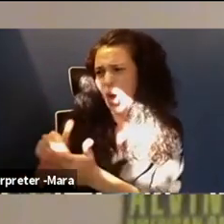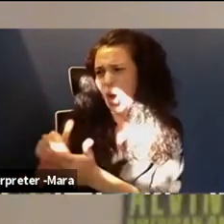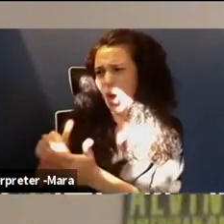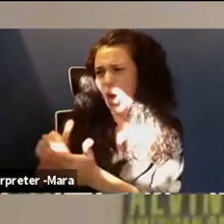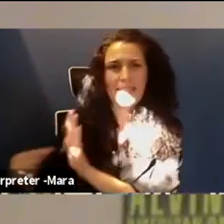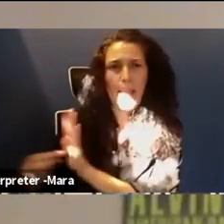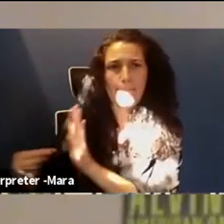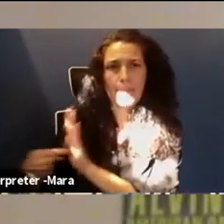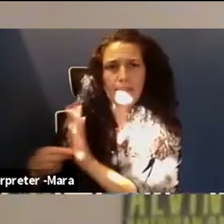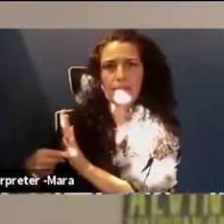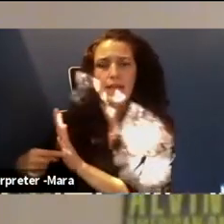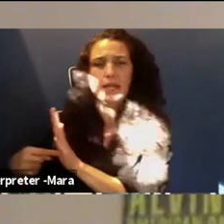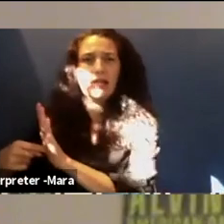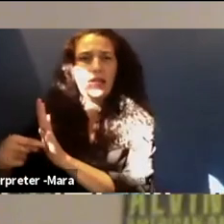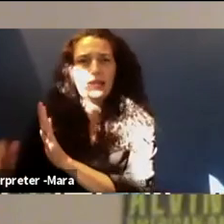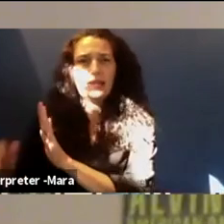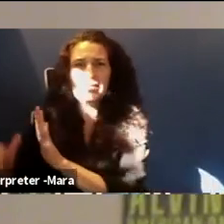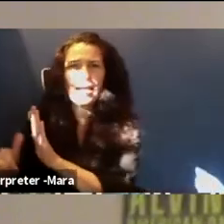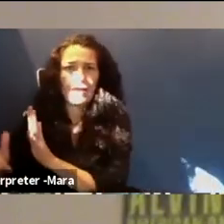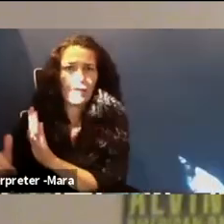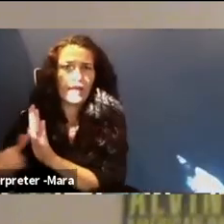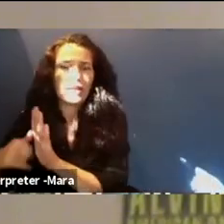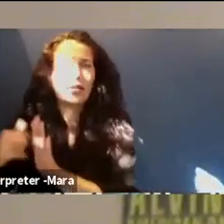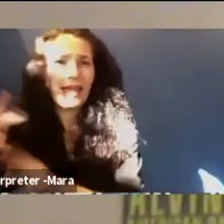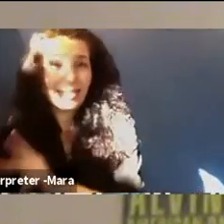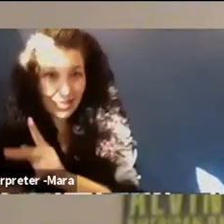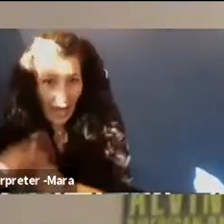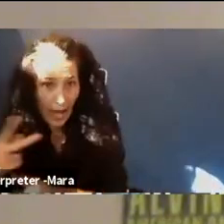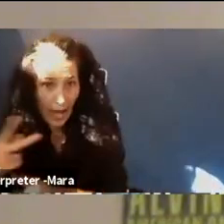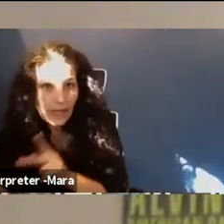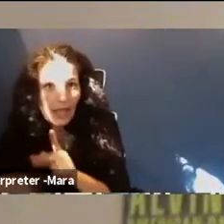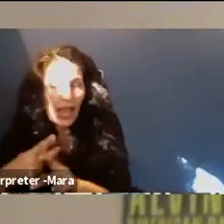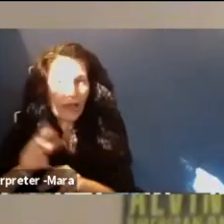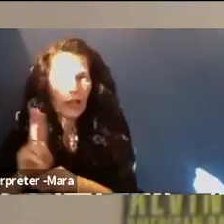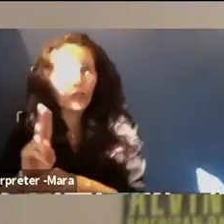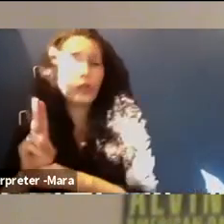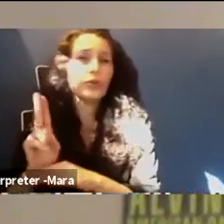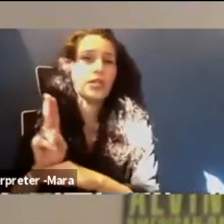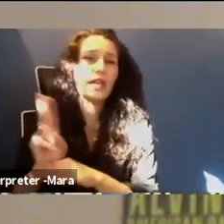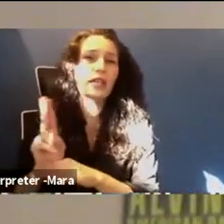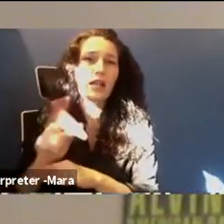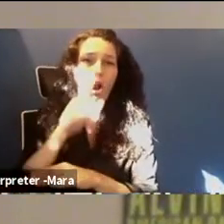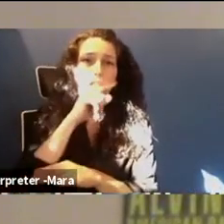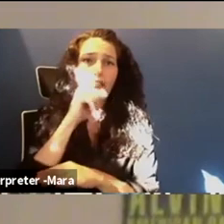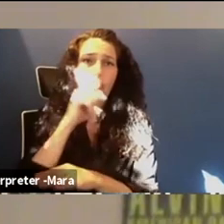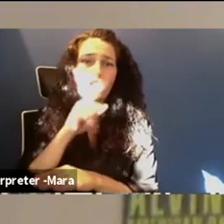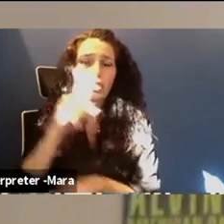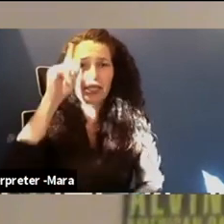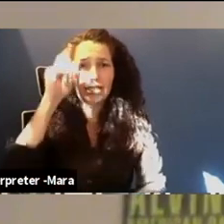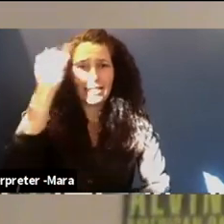same type of assay, and then use machine learning and artificial intelligence to